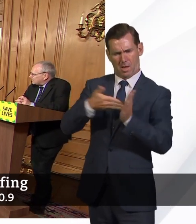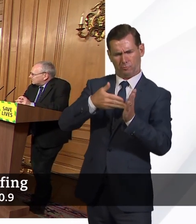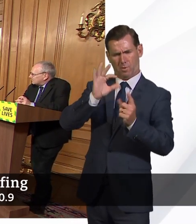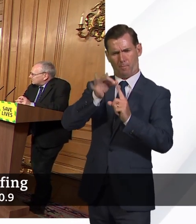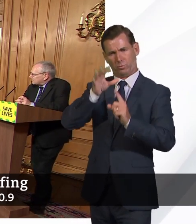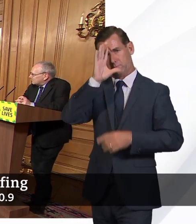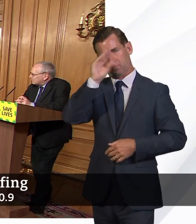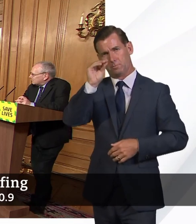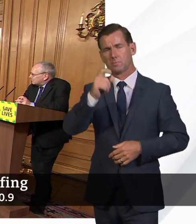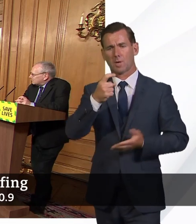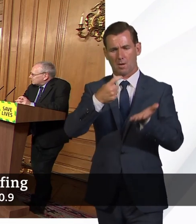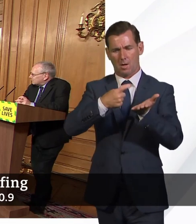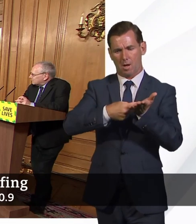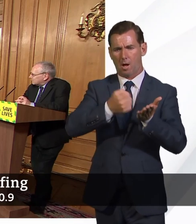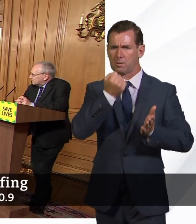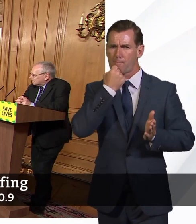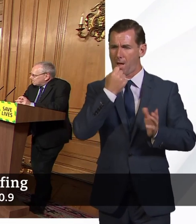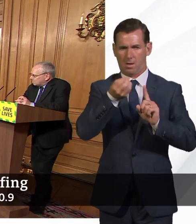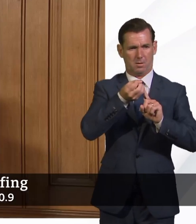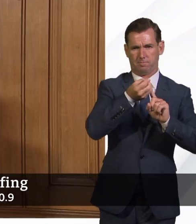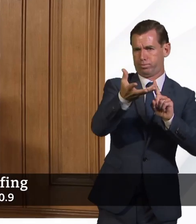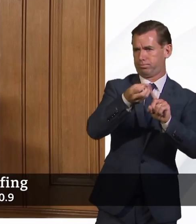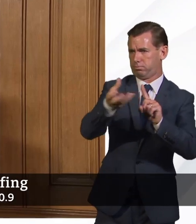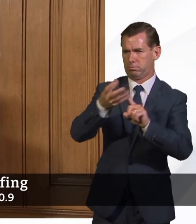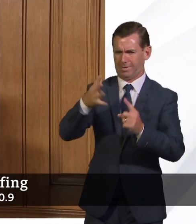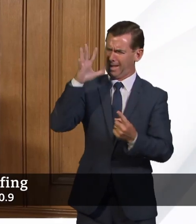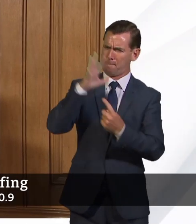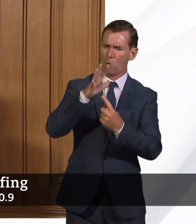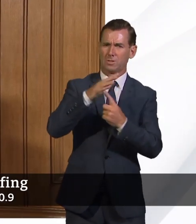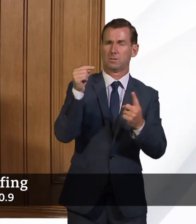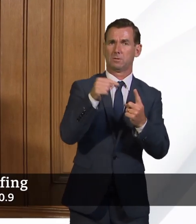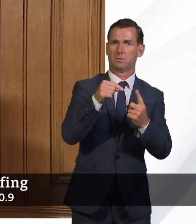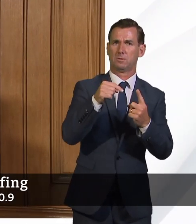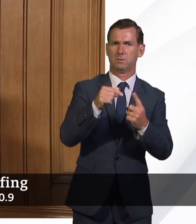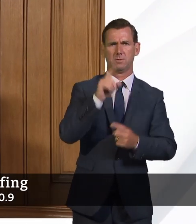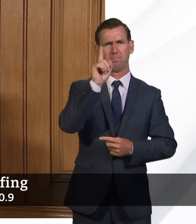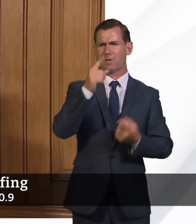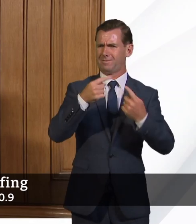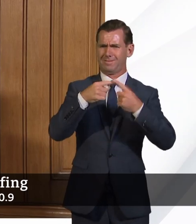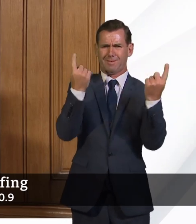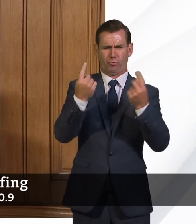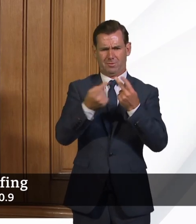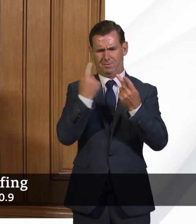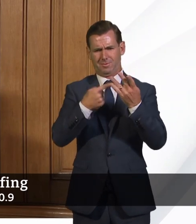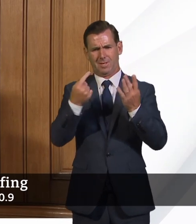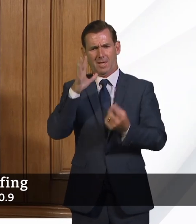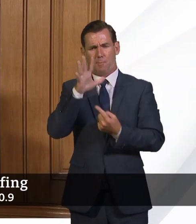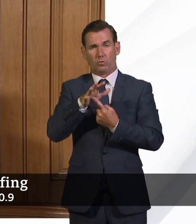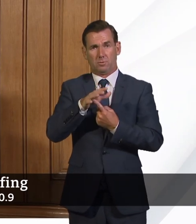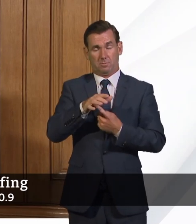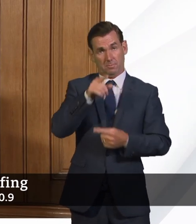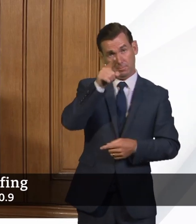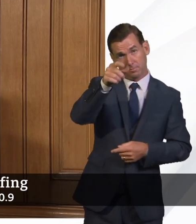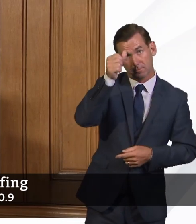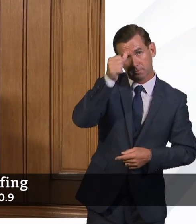that R, of course, is a very important way of looking at this. But there are other things that we look at. So you may also be